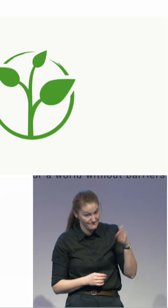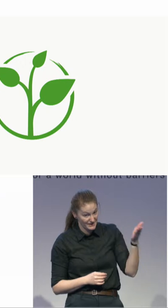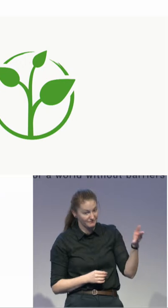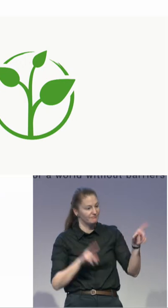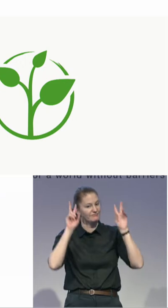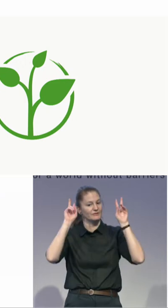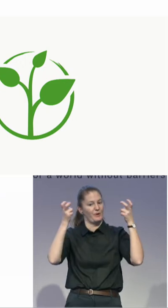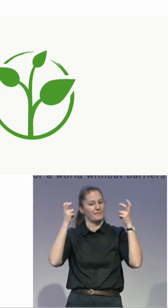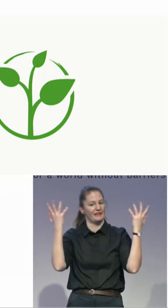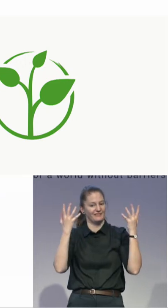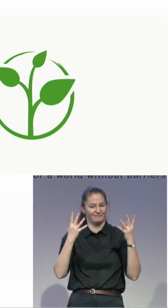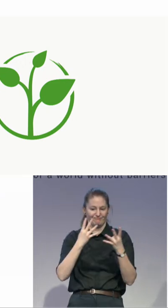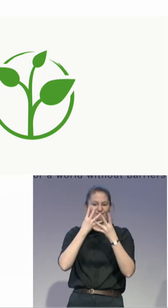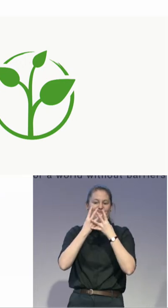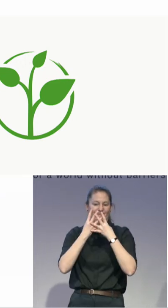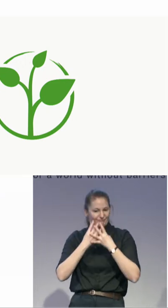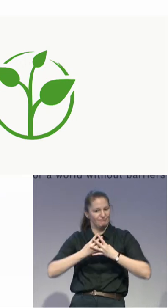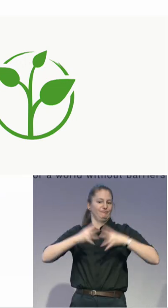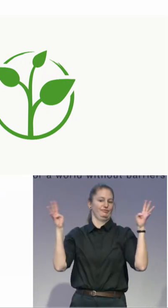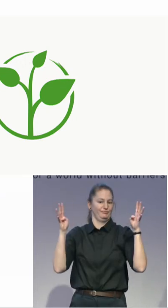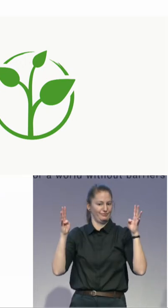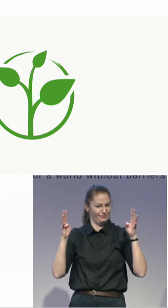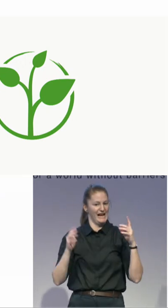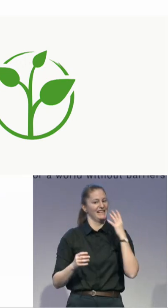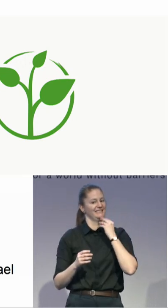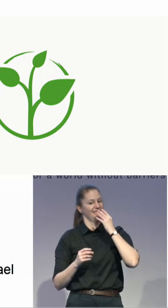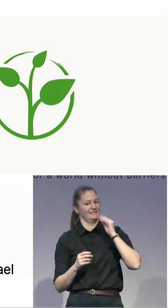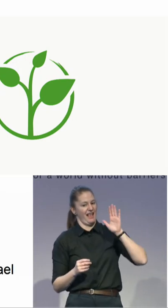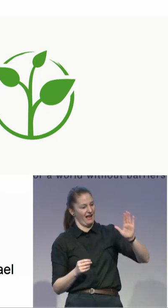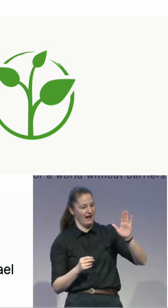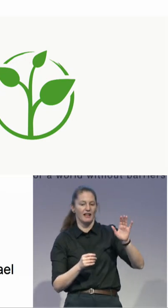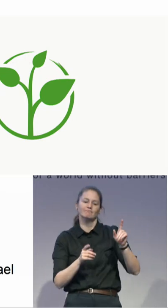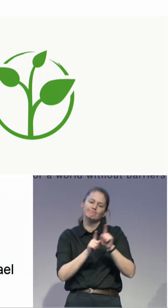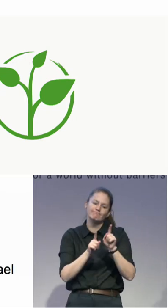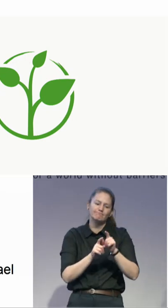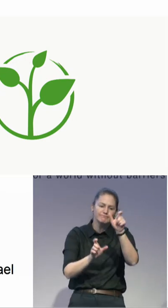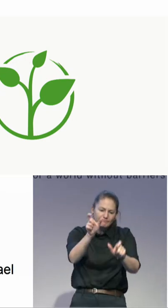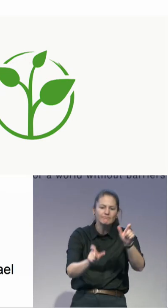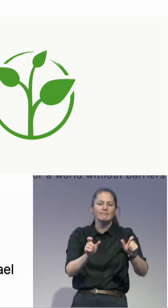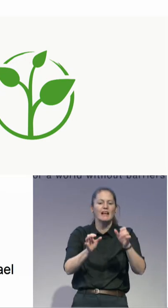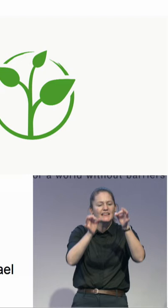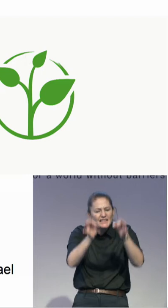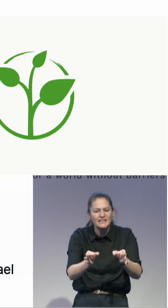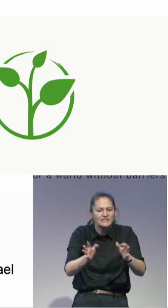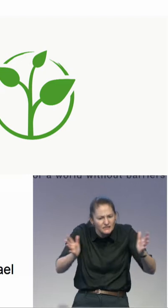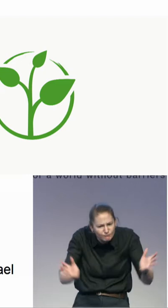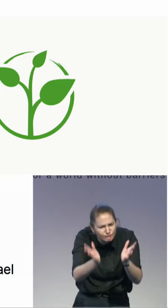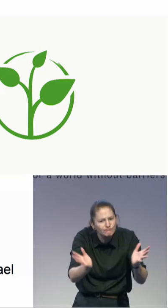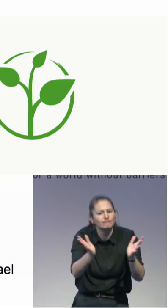services in Israel so tangible for us. was getting very strong message over for me. Thank you.